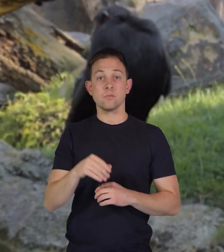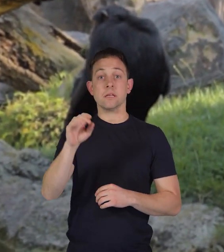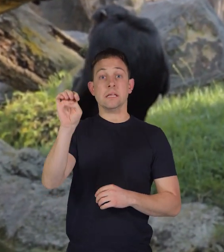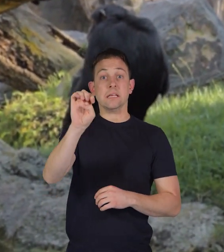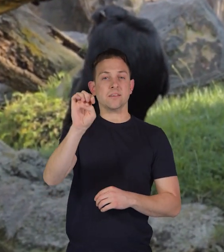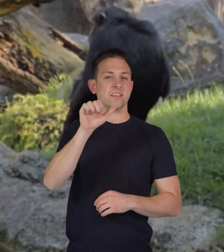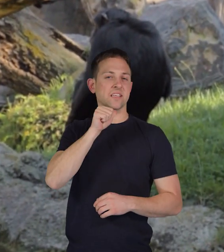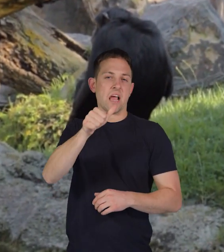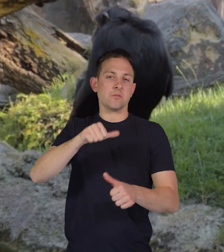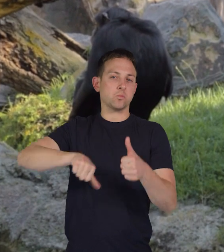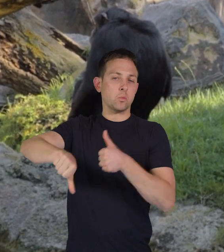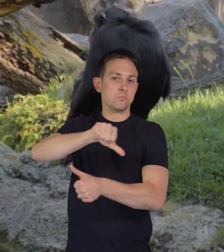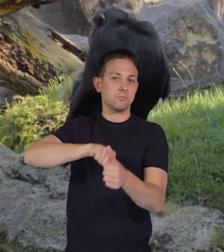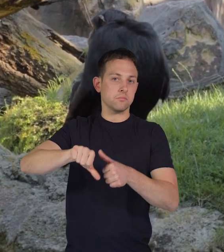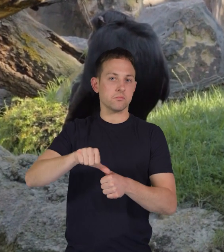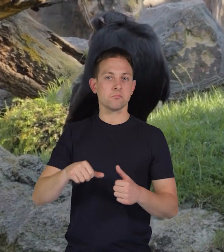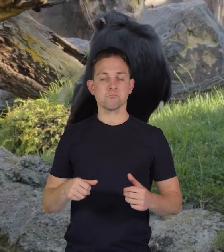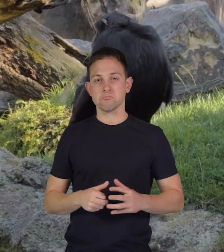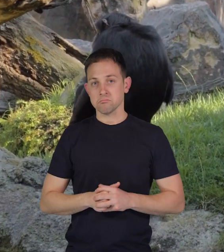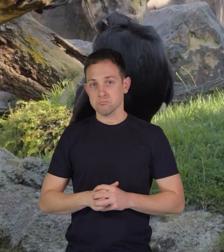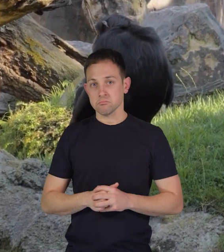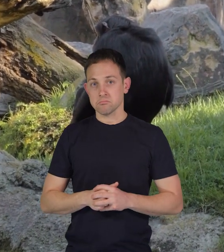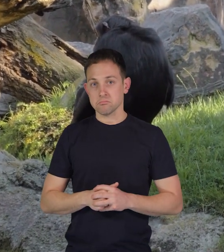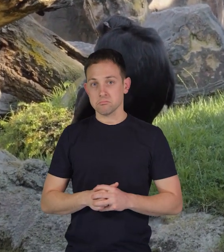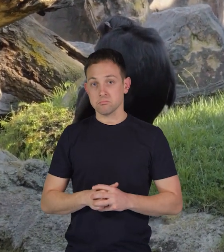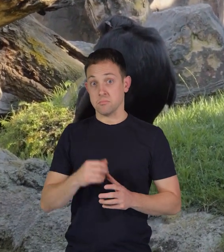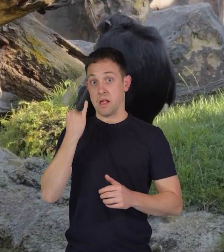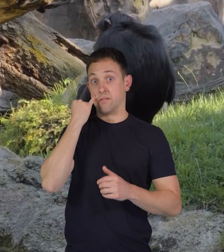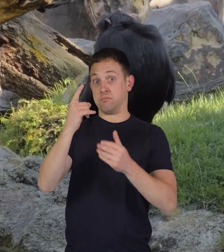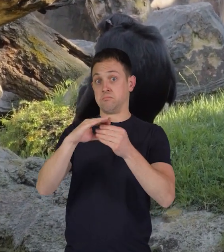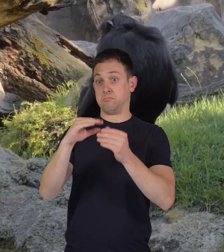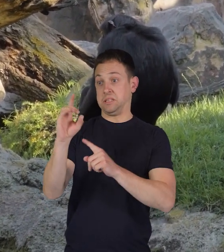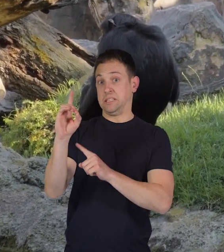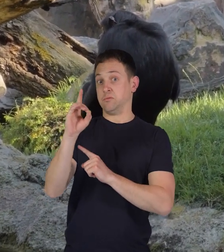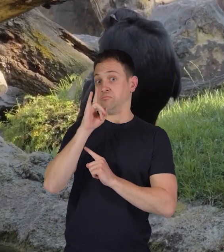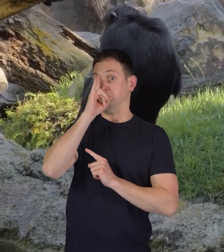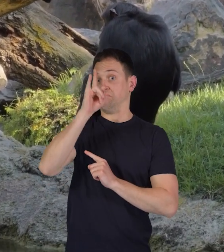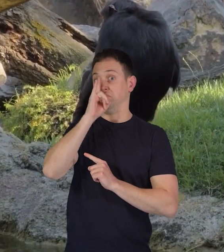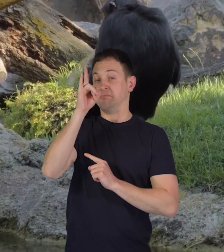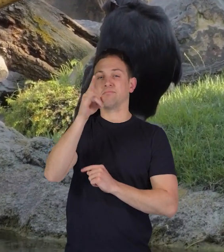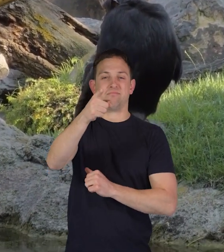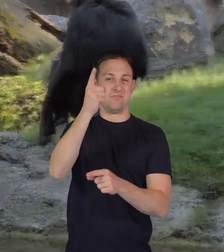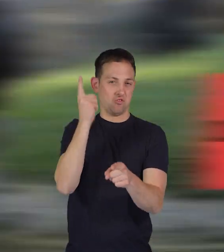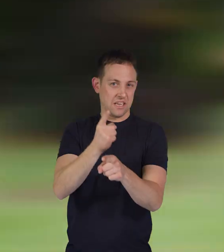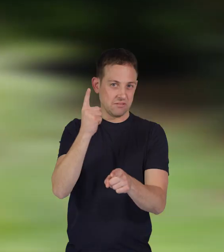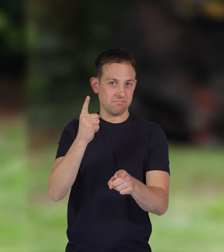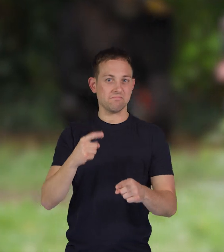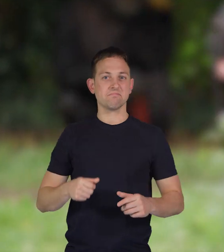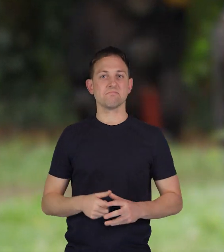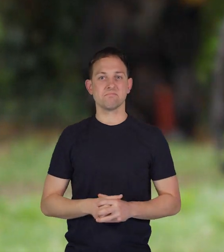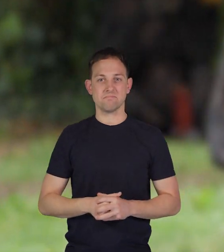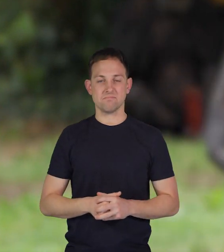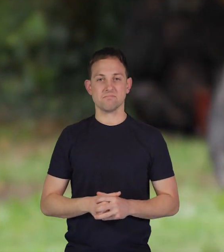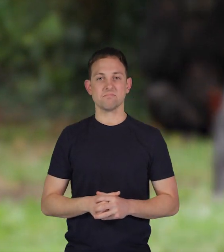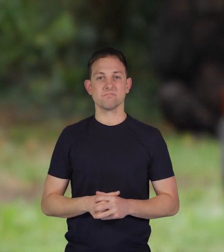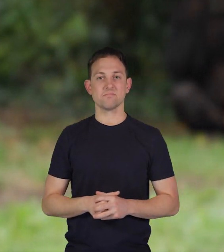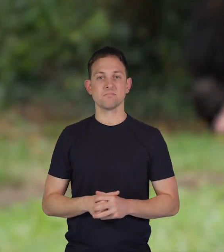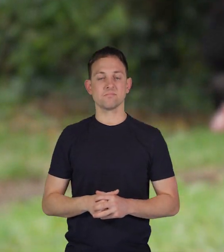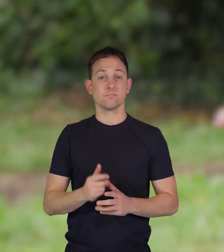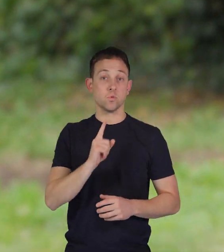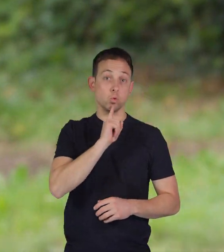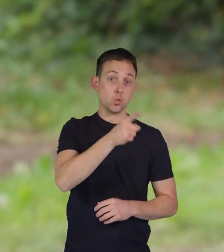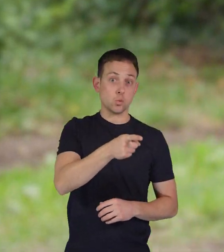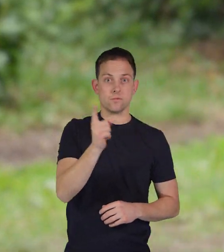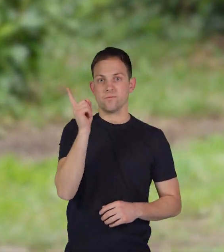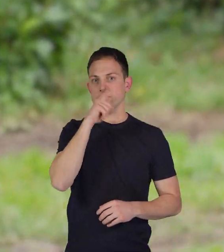unsociable if you said d sophisticated you're right true or false